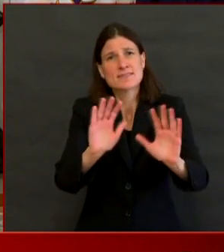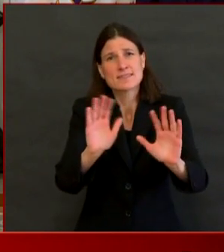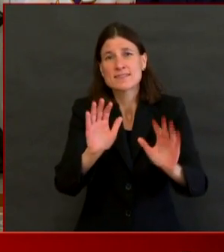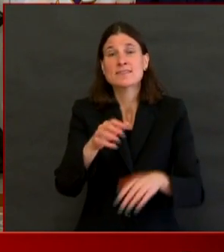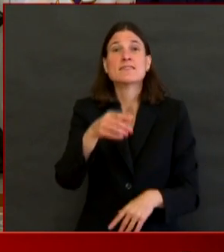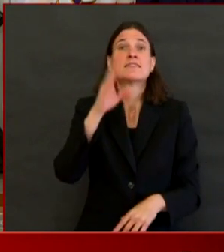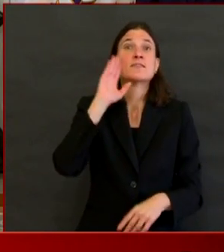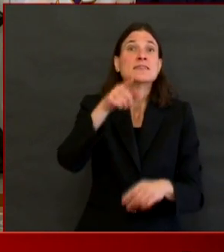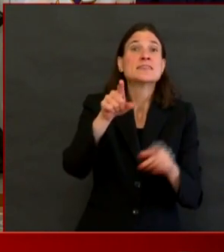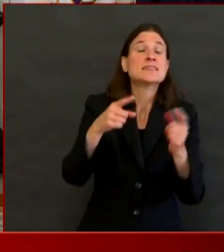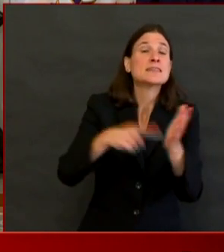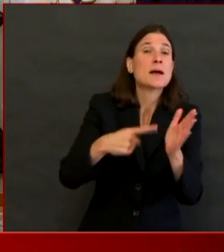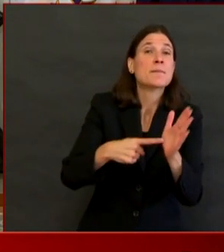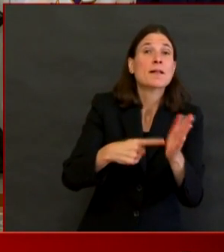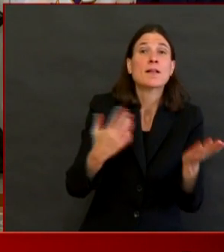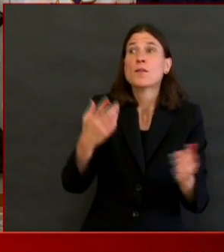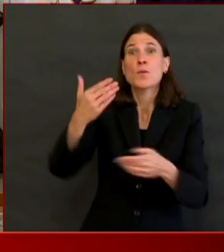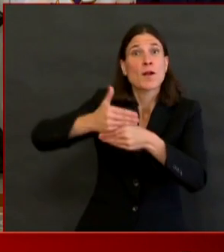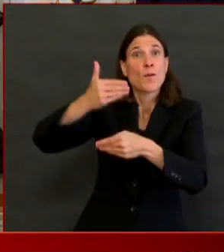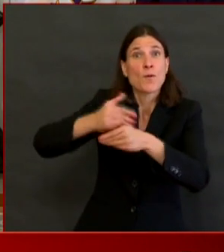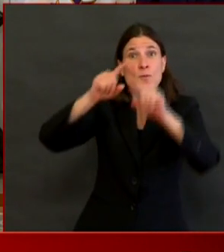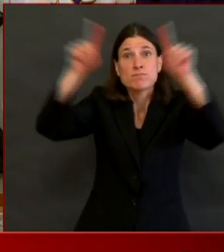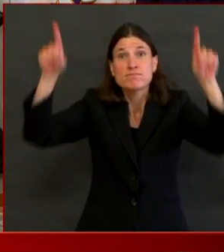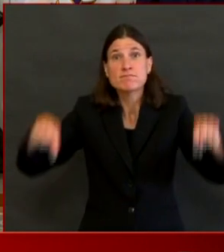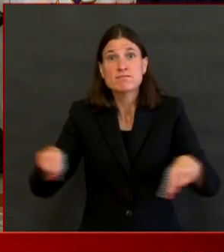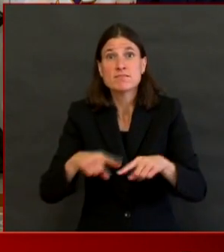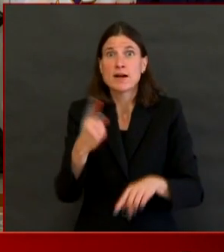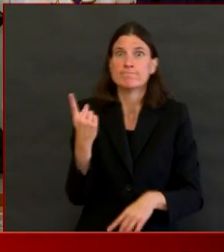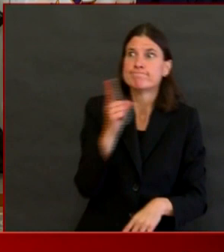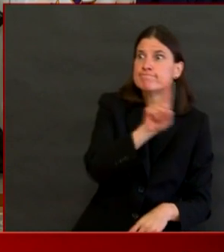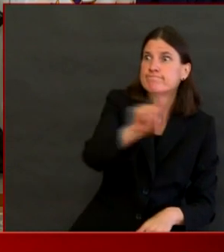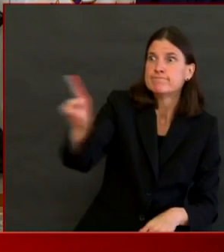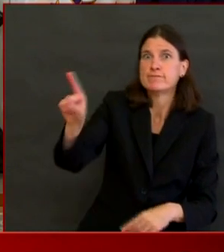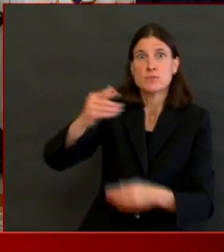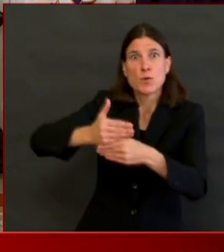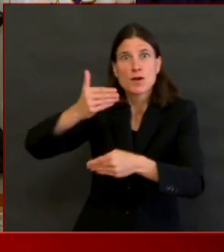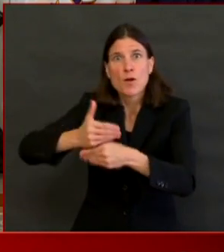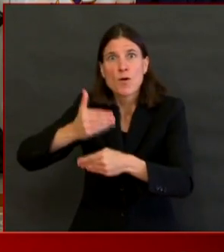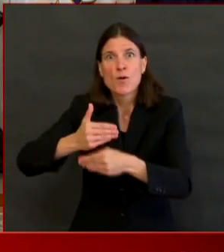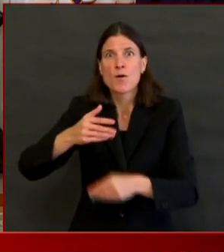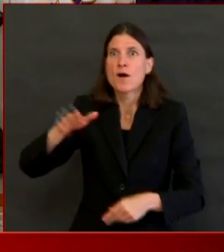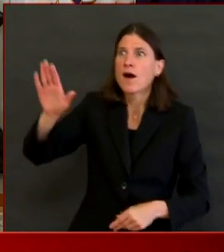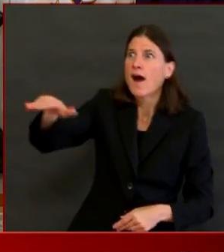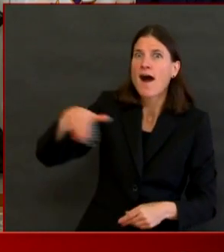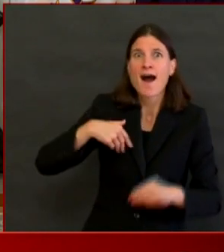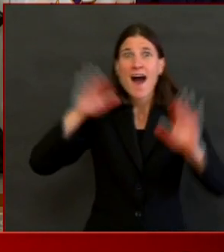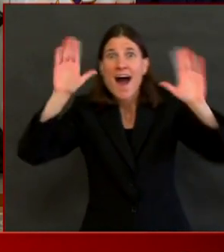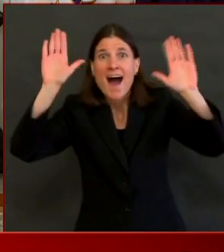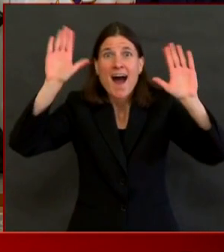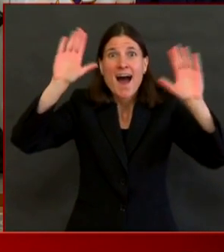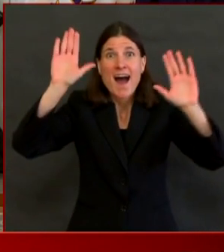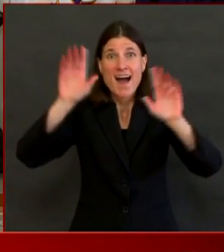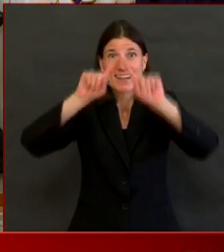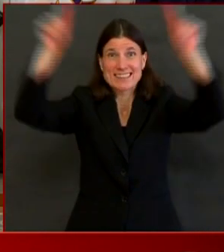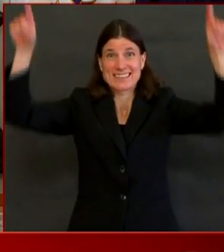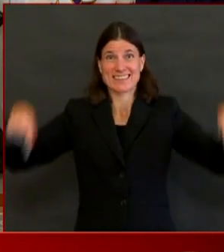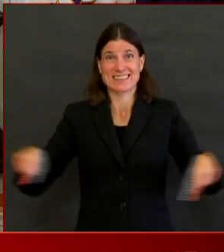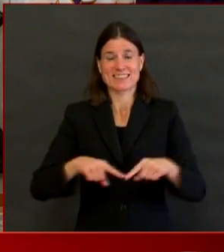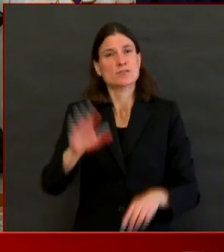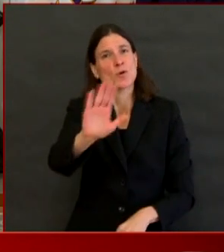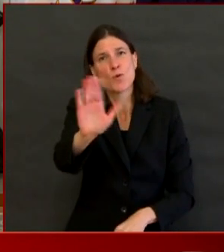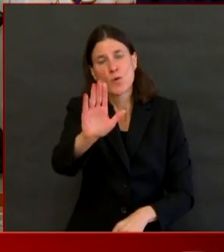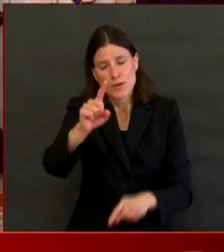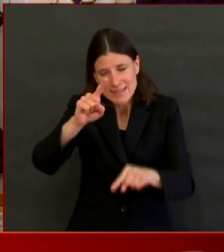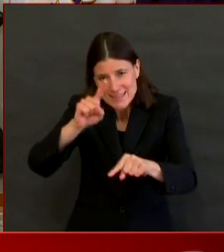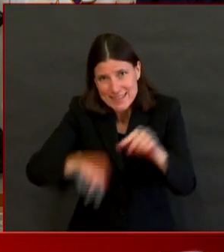those windows are getting opened to speak to the nursing home residents. That's almost as